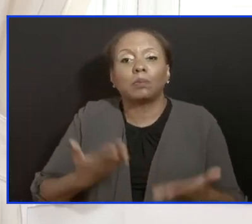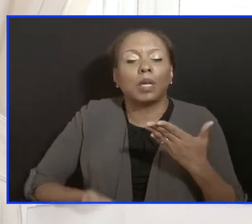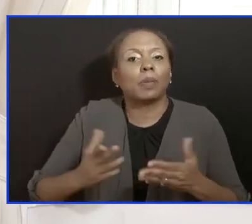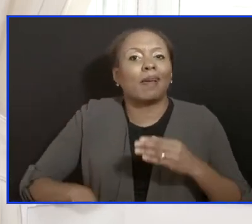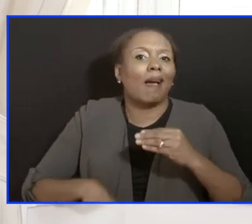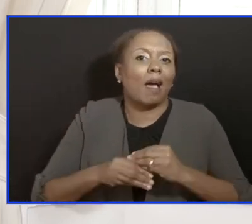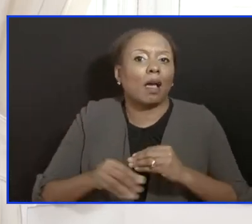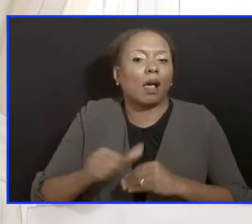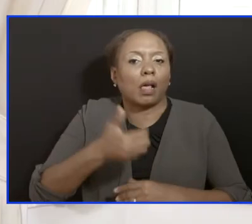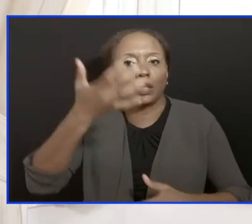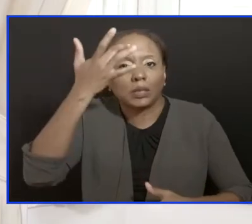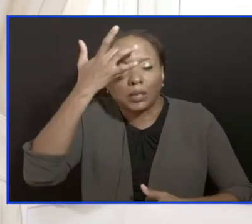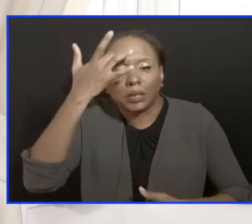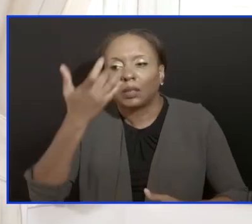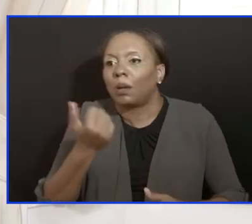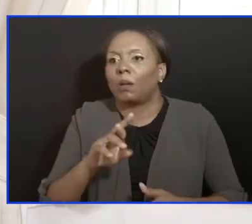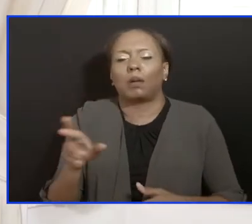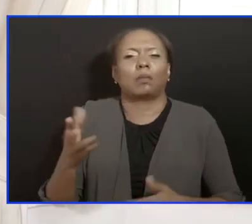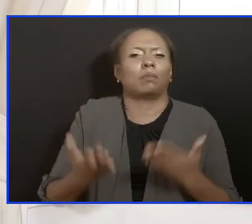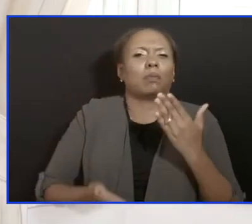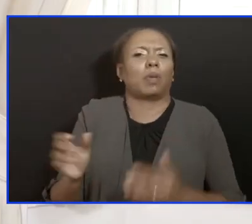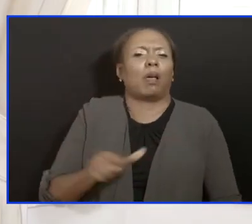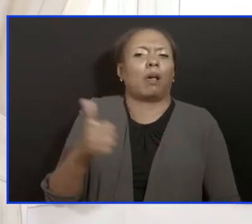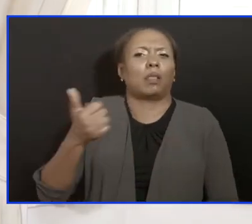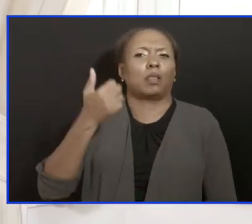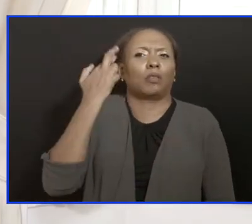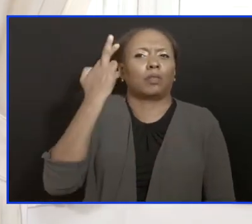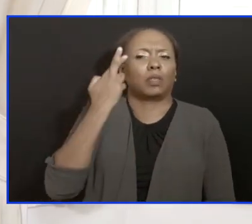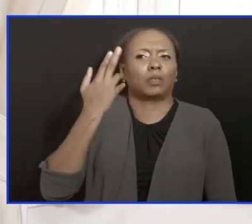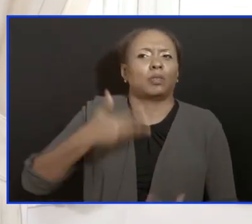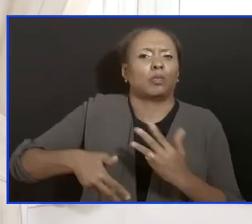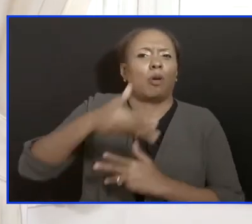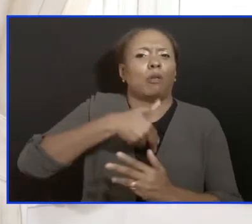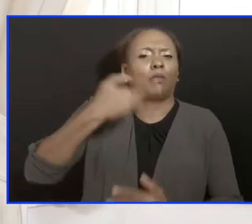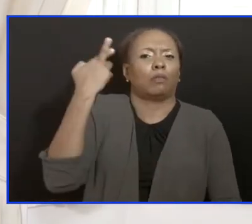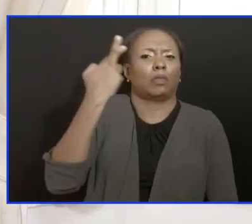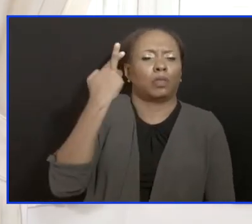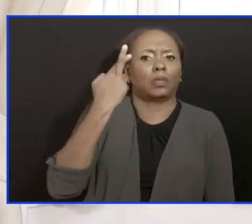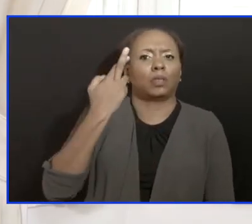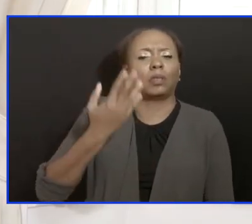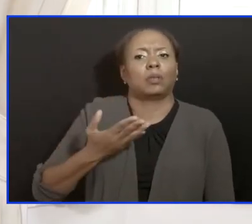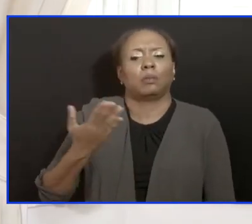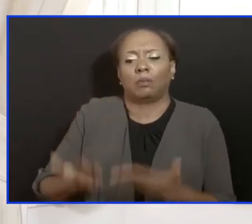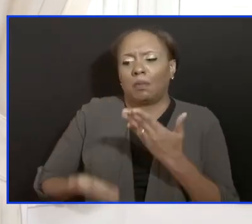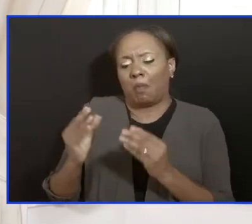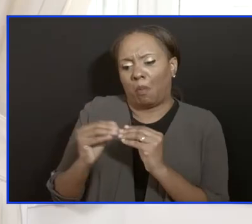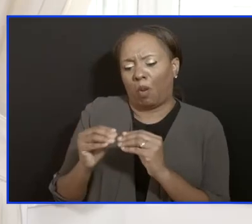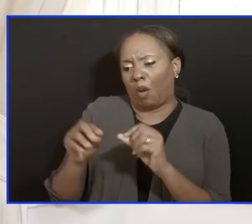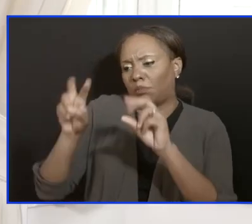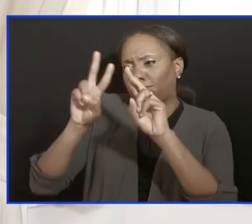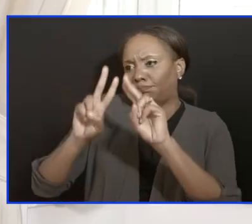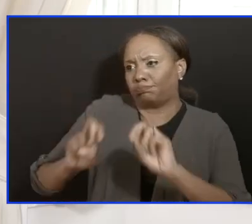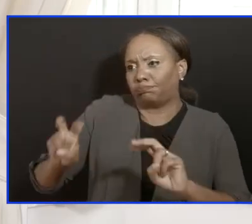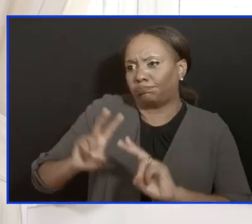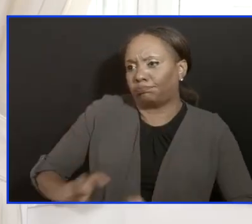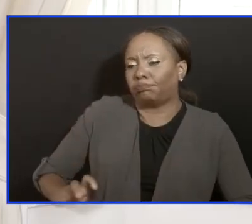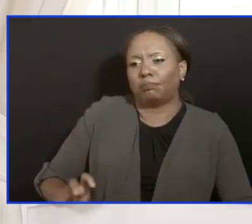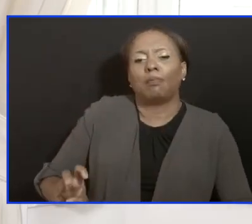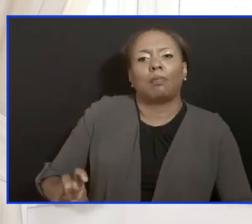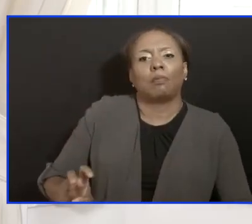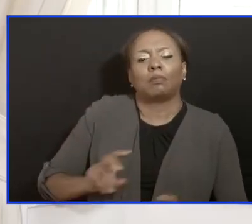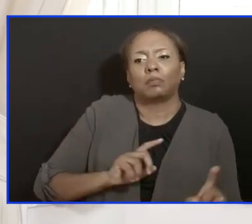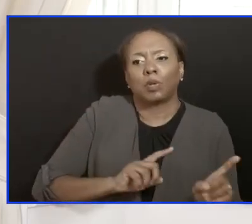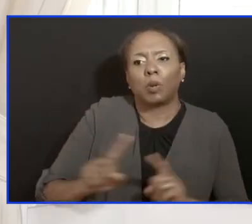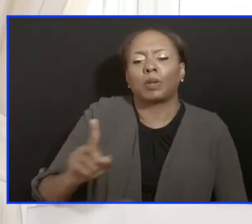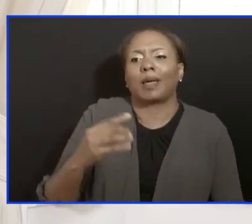or even for social reasons, we think that they would need to have a closer review at an isolation facility,